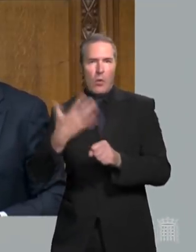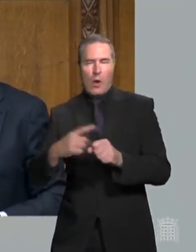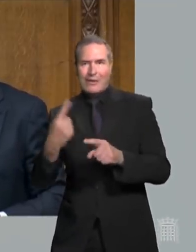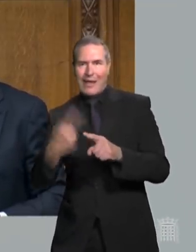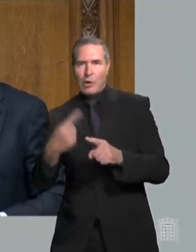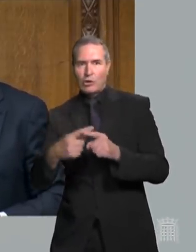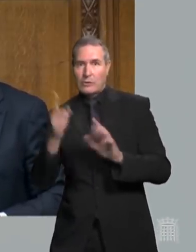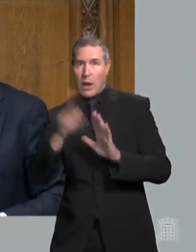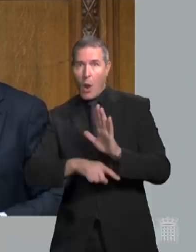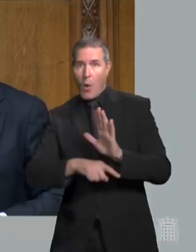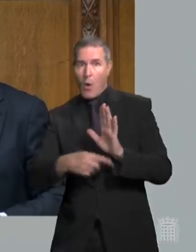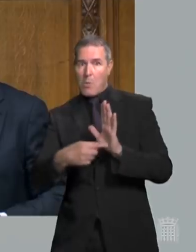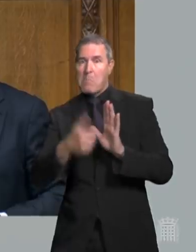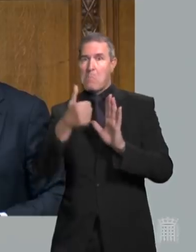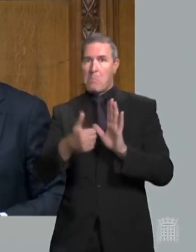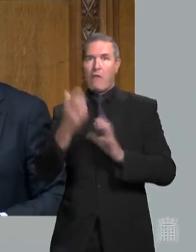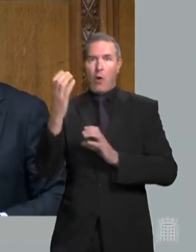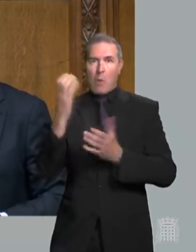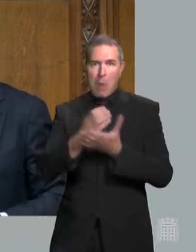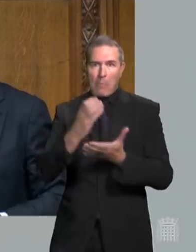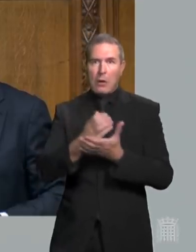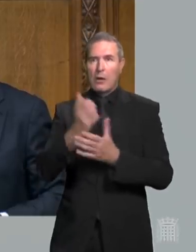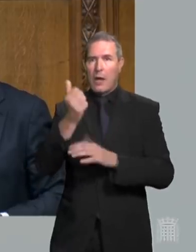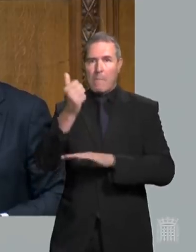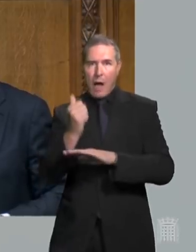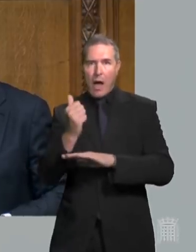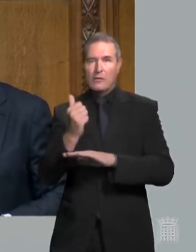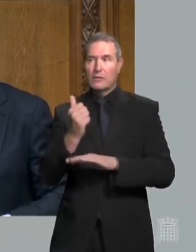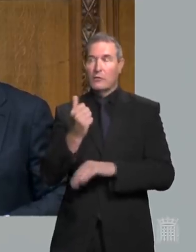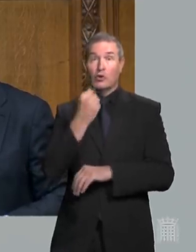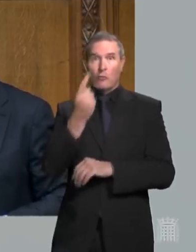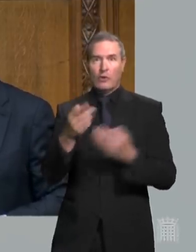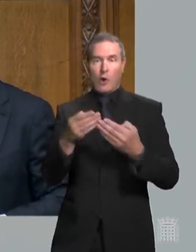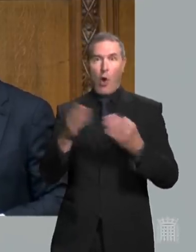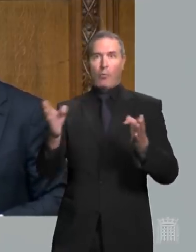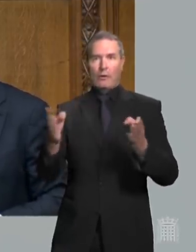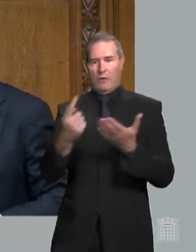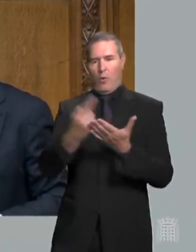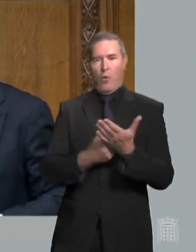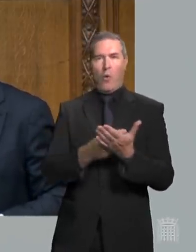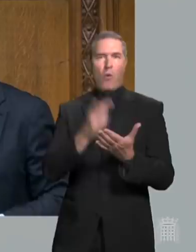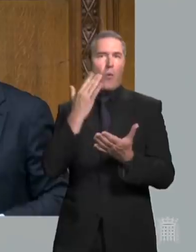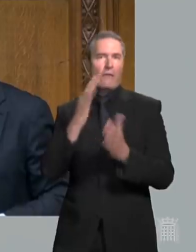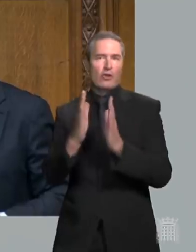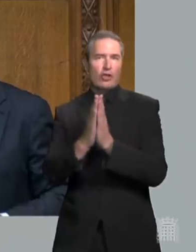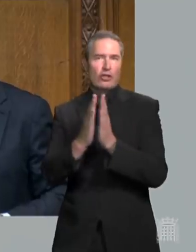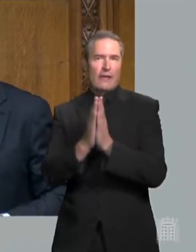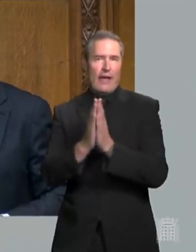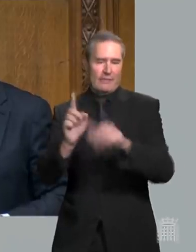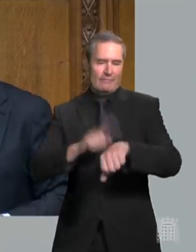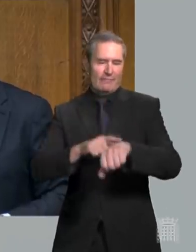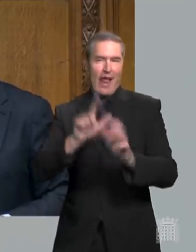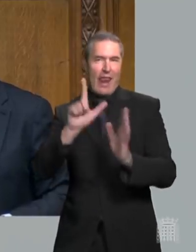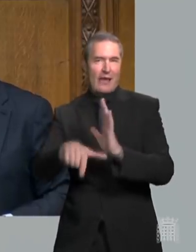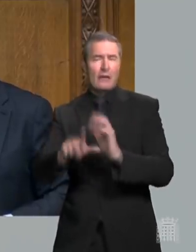legislation for pubs and bars tomorrow to be able to stay open on Sundays later however the